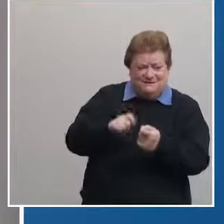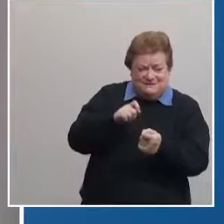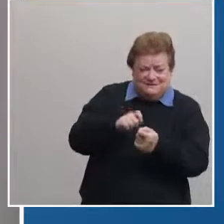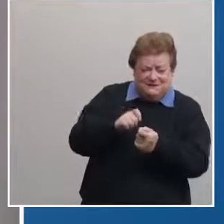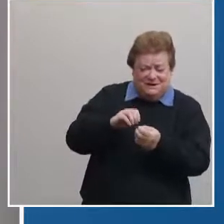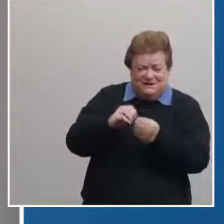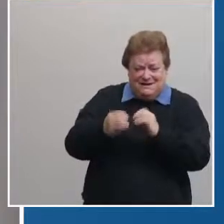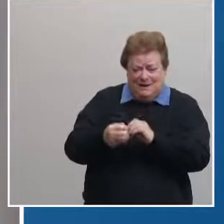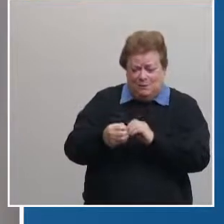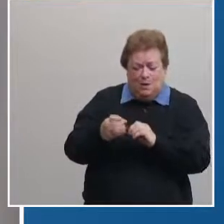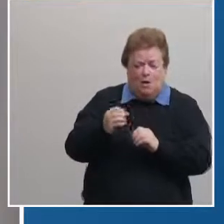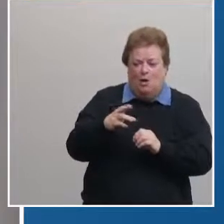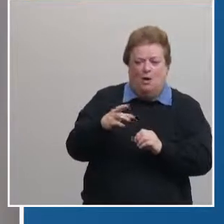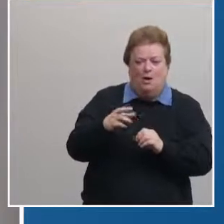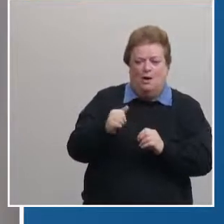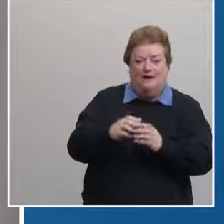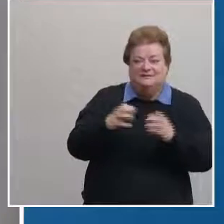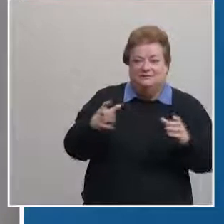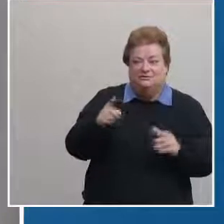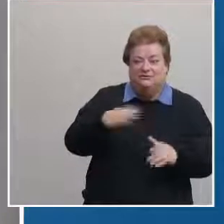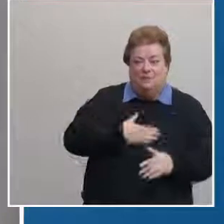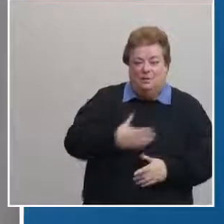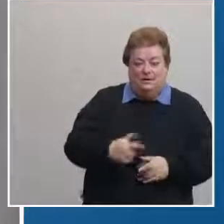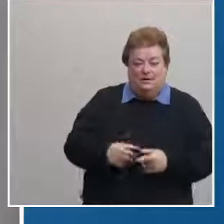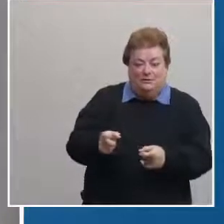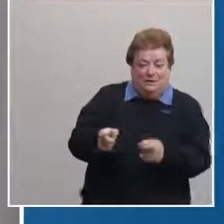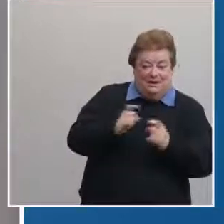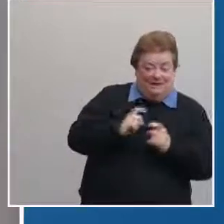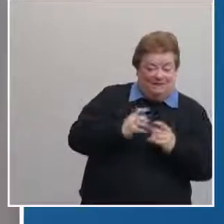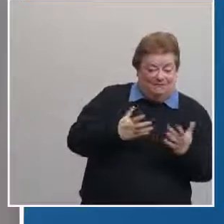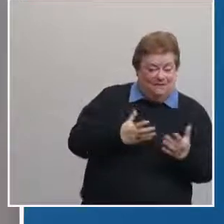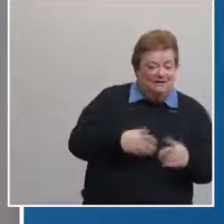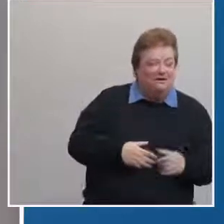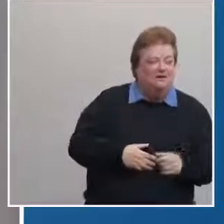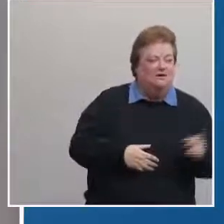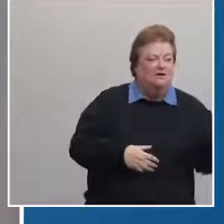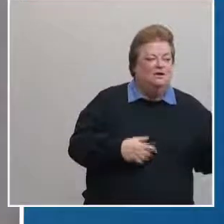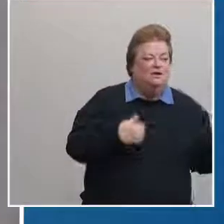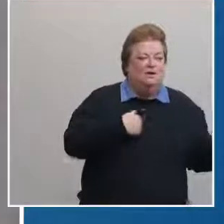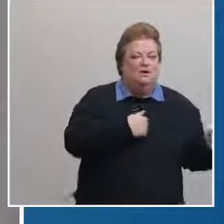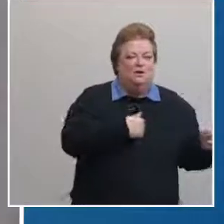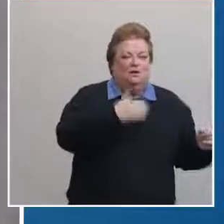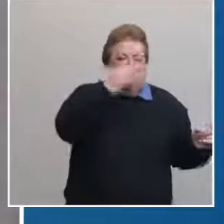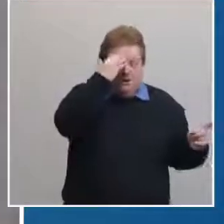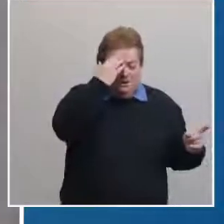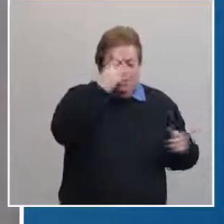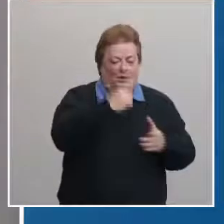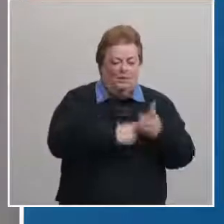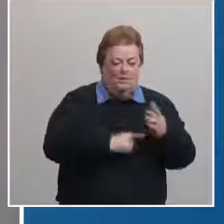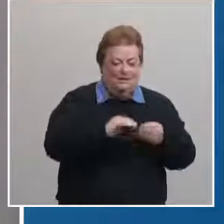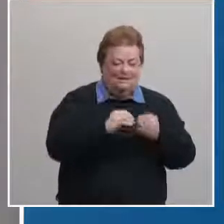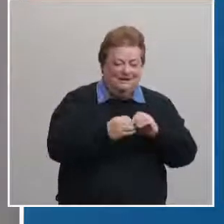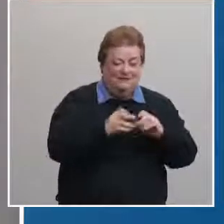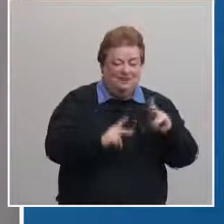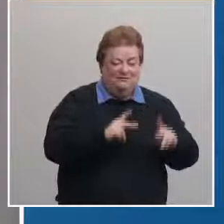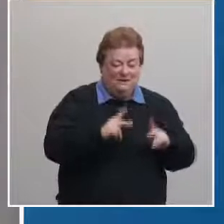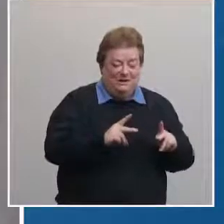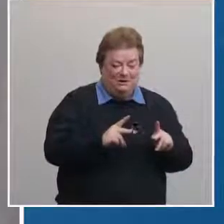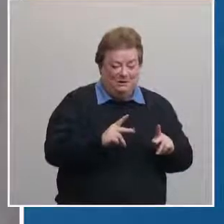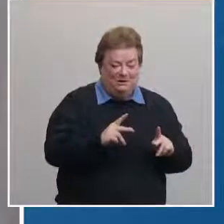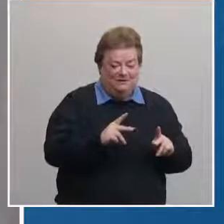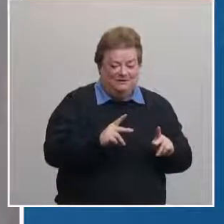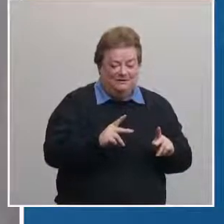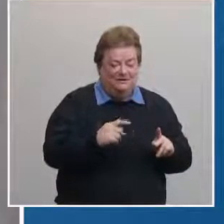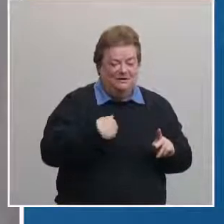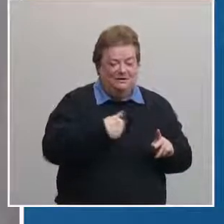or just as much as they'd be willing to give you well we told it we know what our population numbers are for example we have